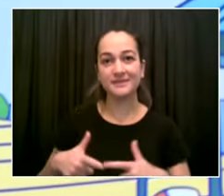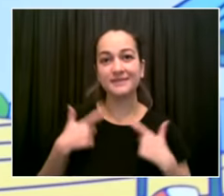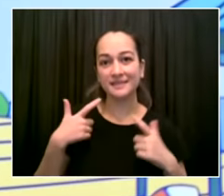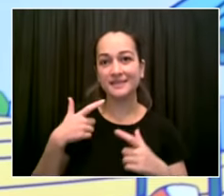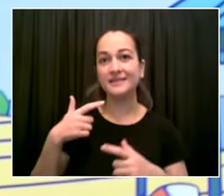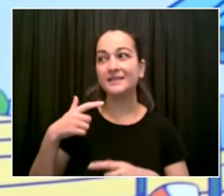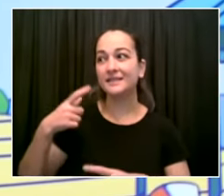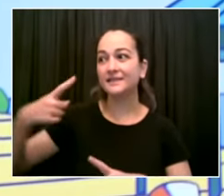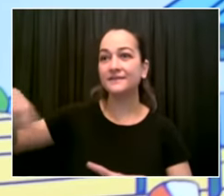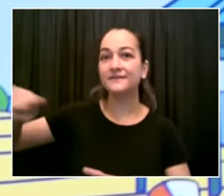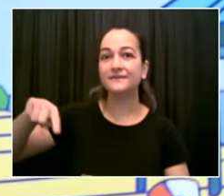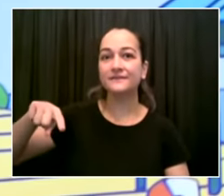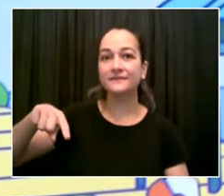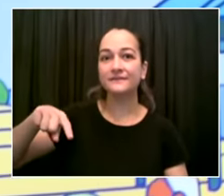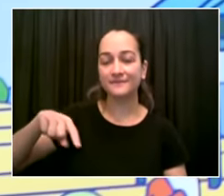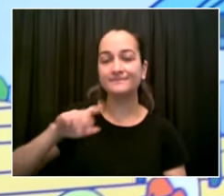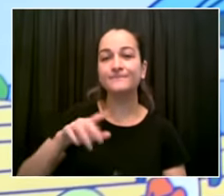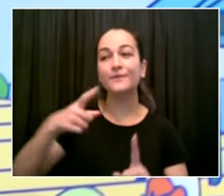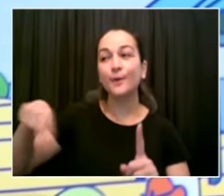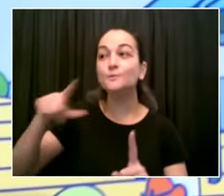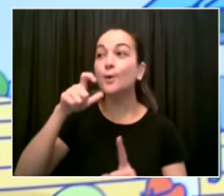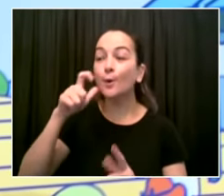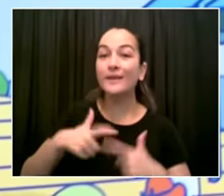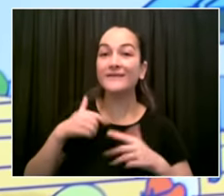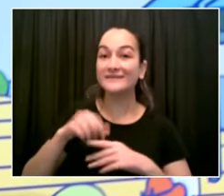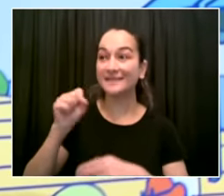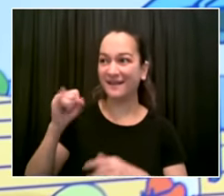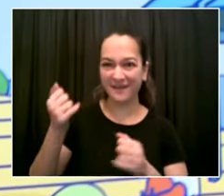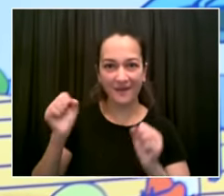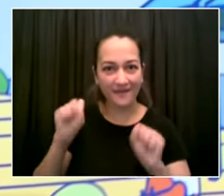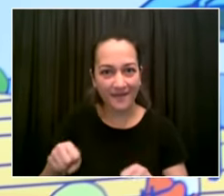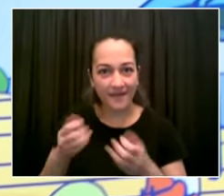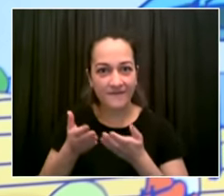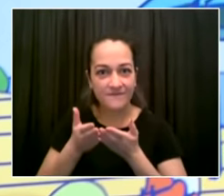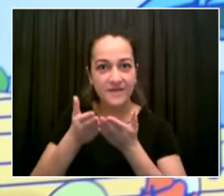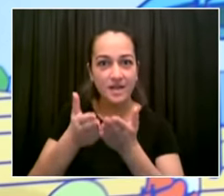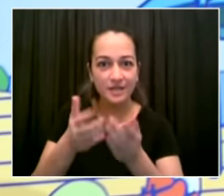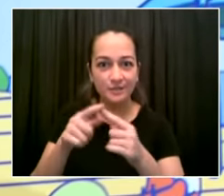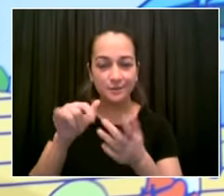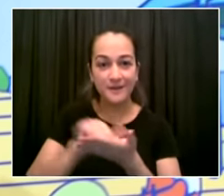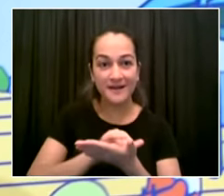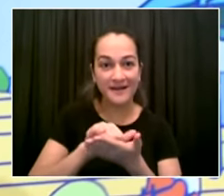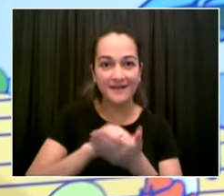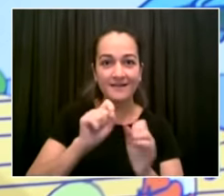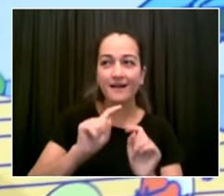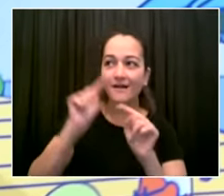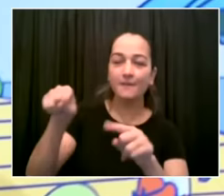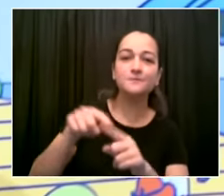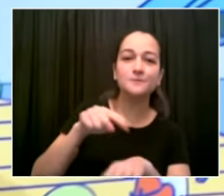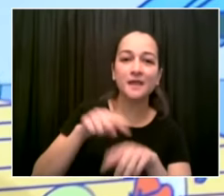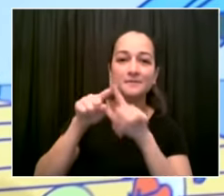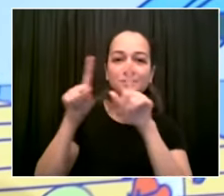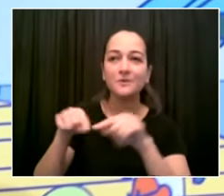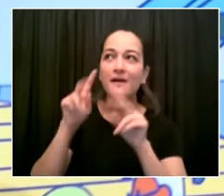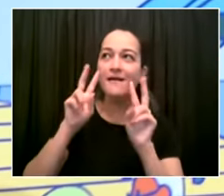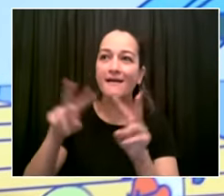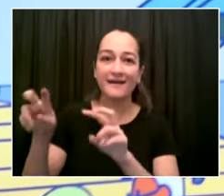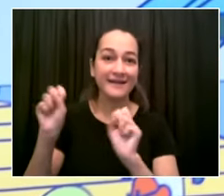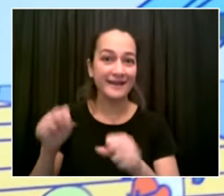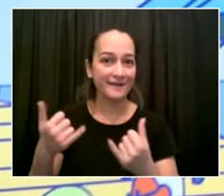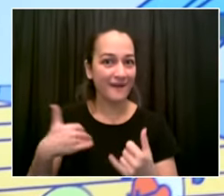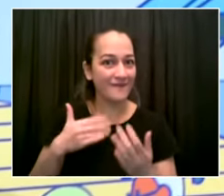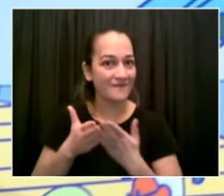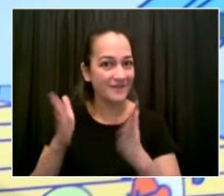manhattan directly and then over to a broadway theater well you see did you like that jimmy you see how i brought that together vice versa